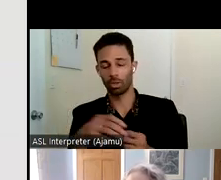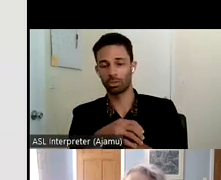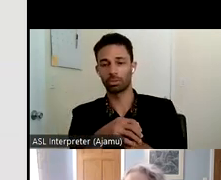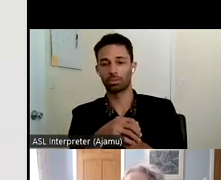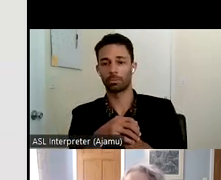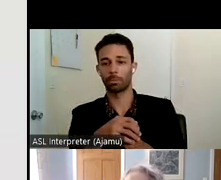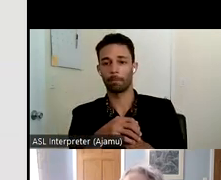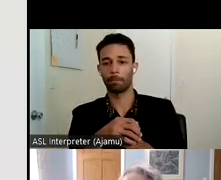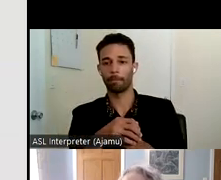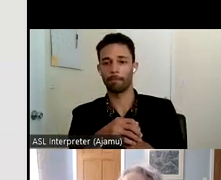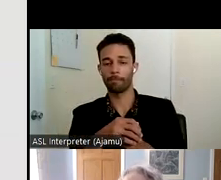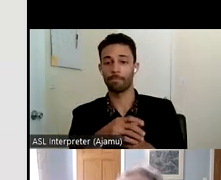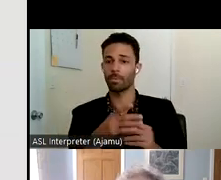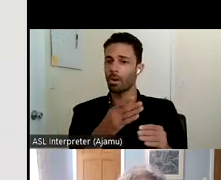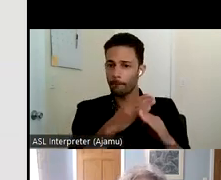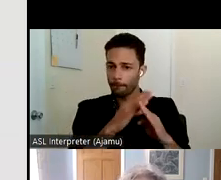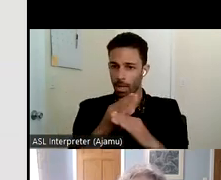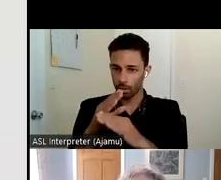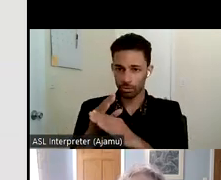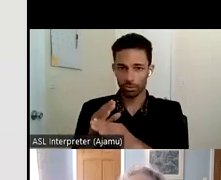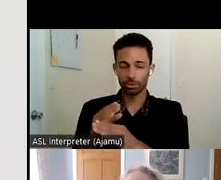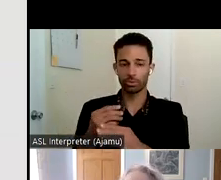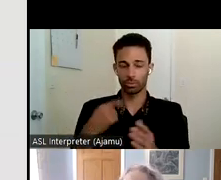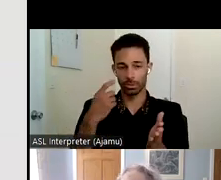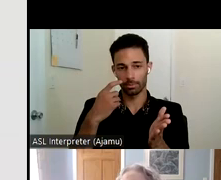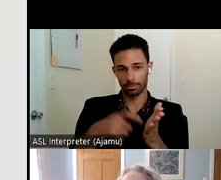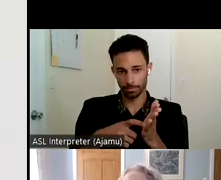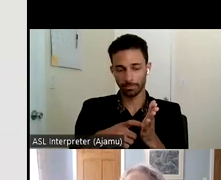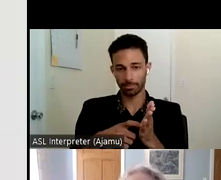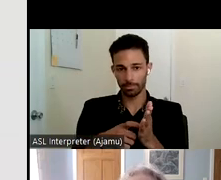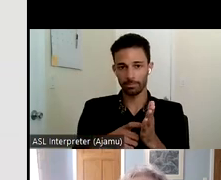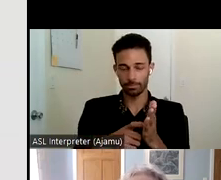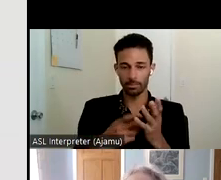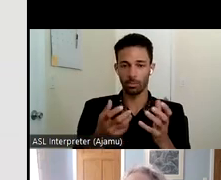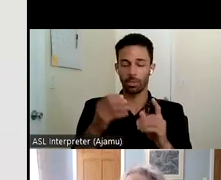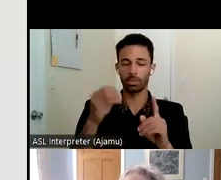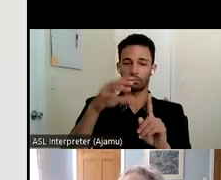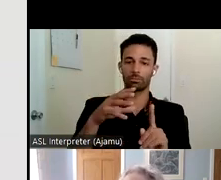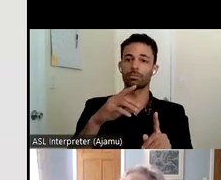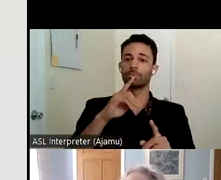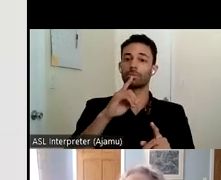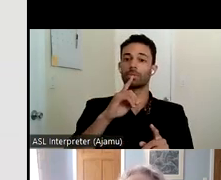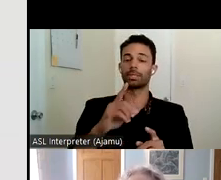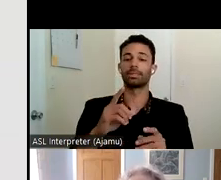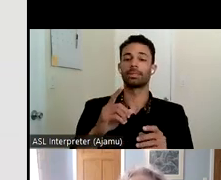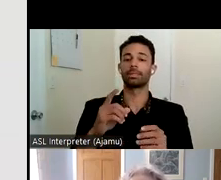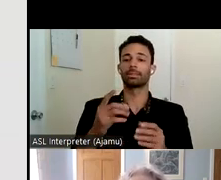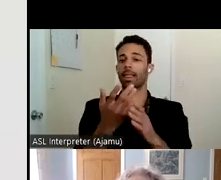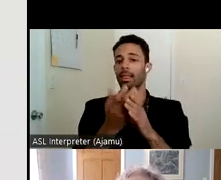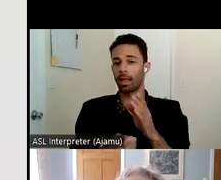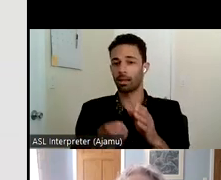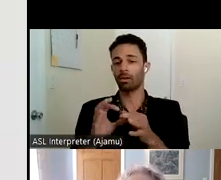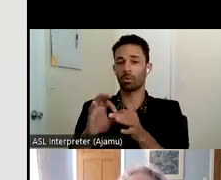uh barriers that we wanted to address a major one was lack of coordination you know here in